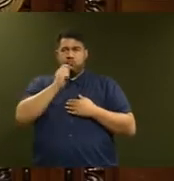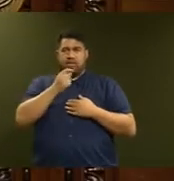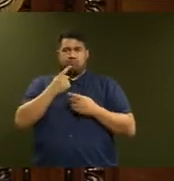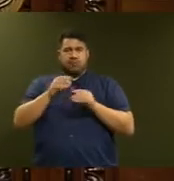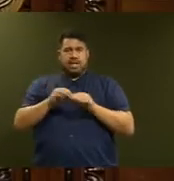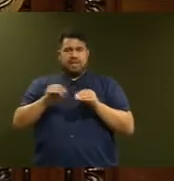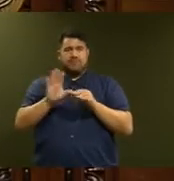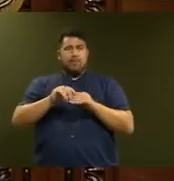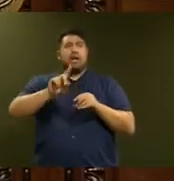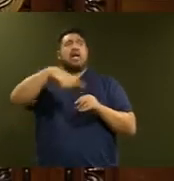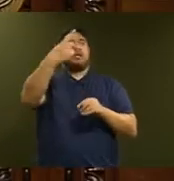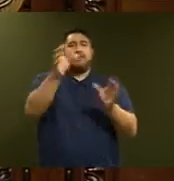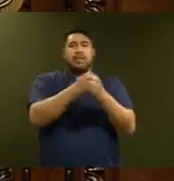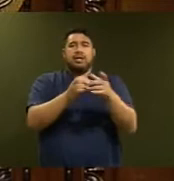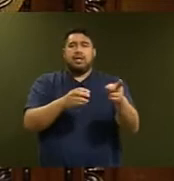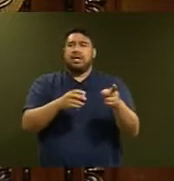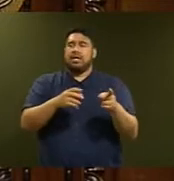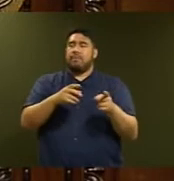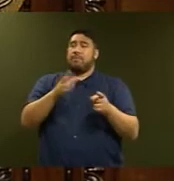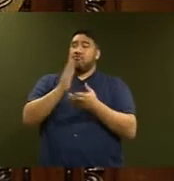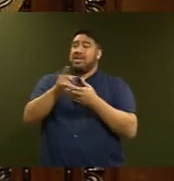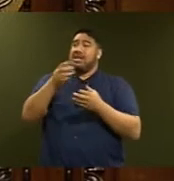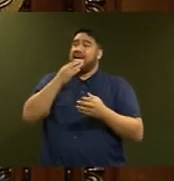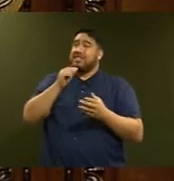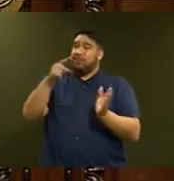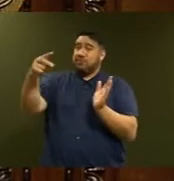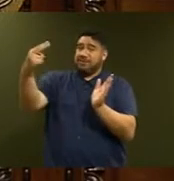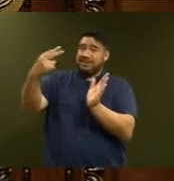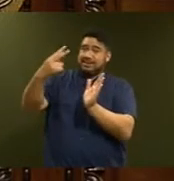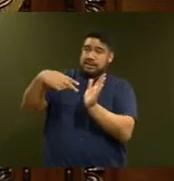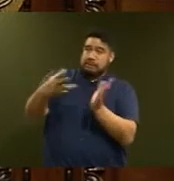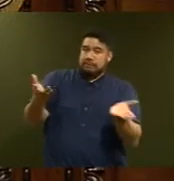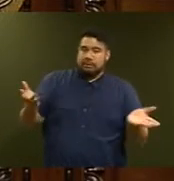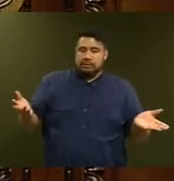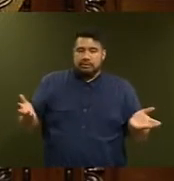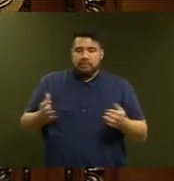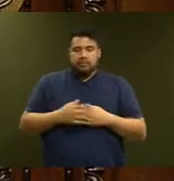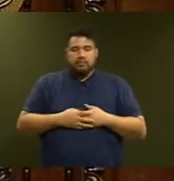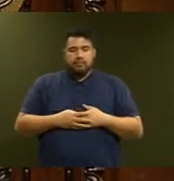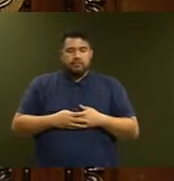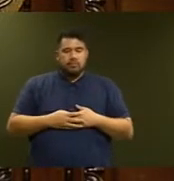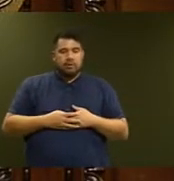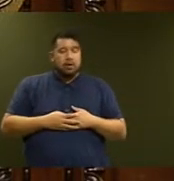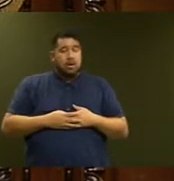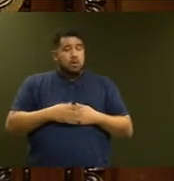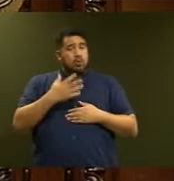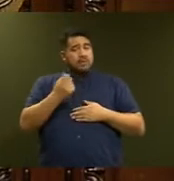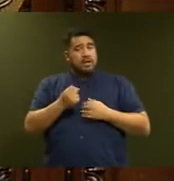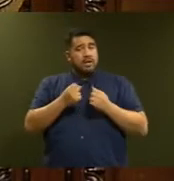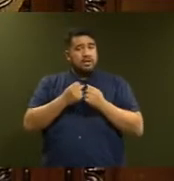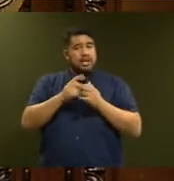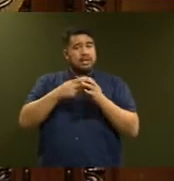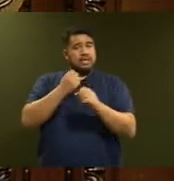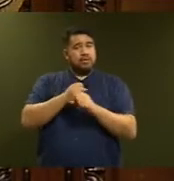wasn't that, it was whether he'd seen it or not. That's right. And we've had a number of instances today where